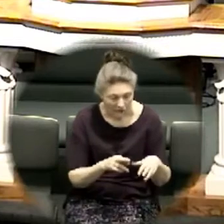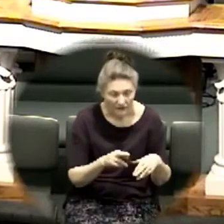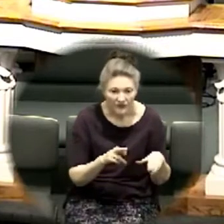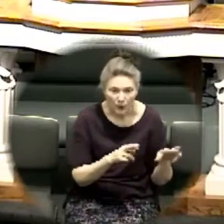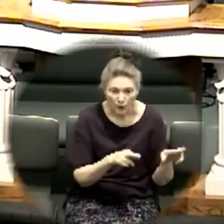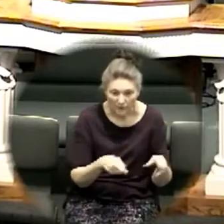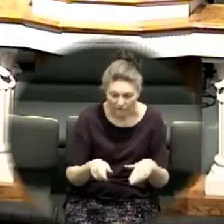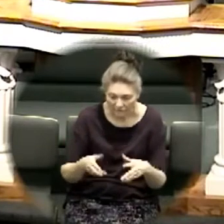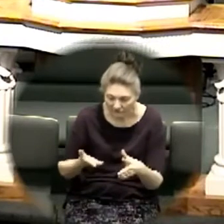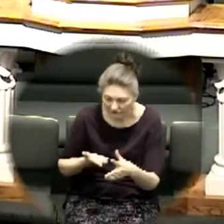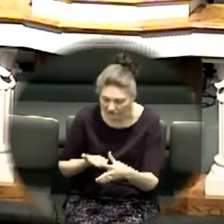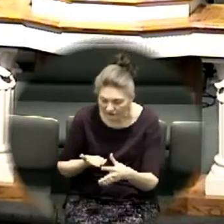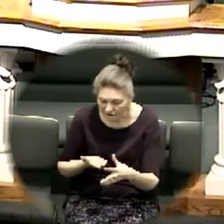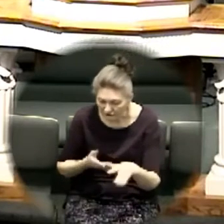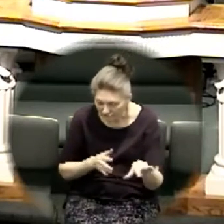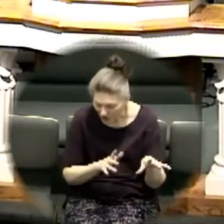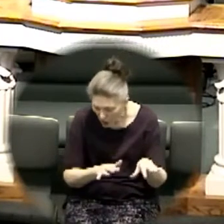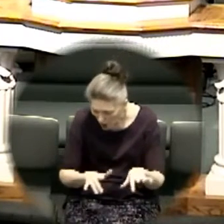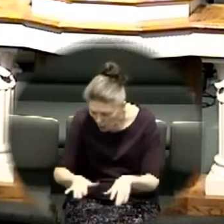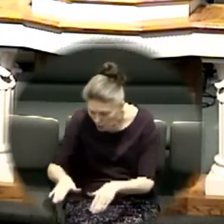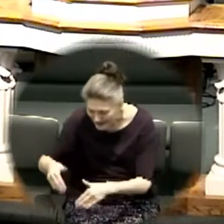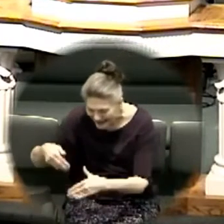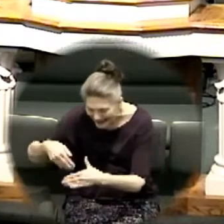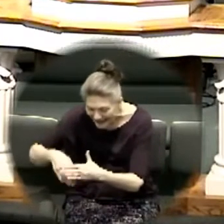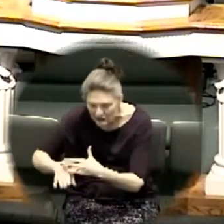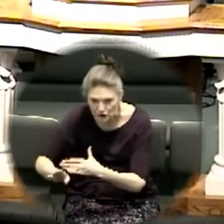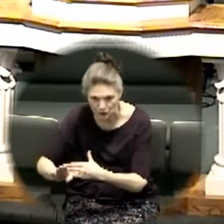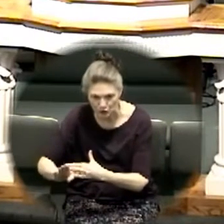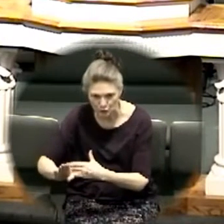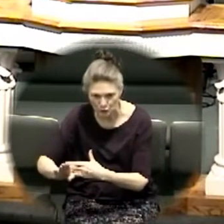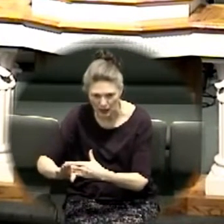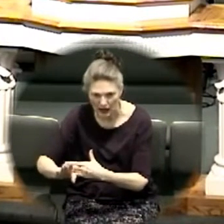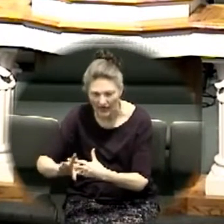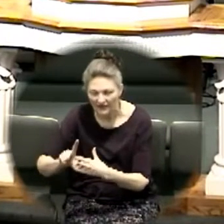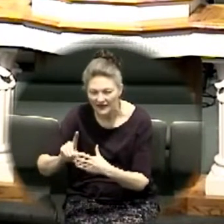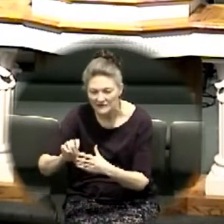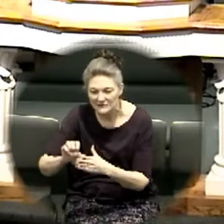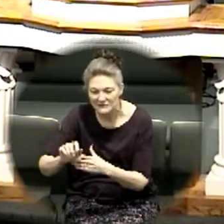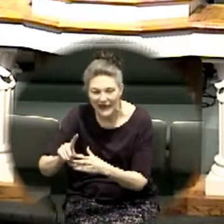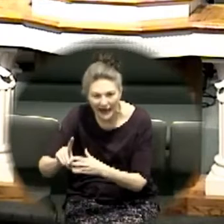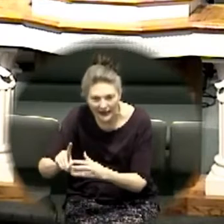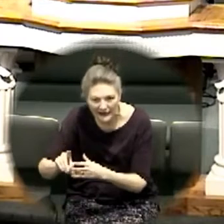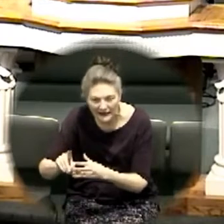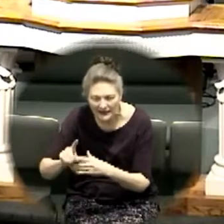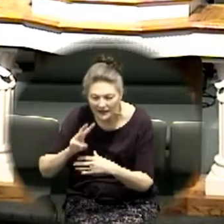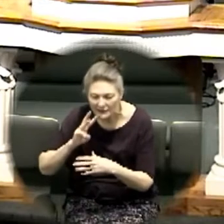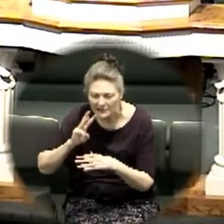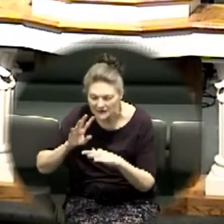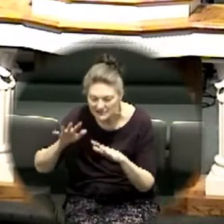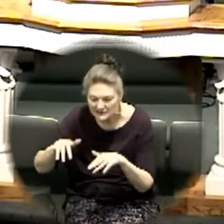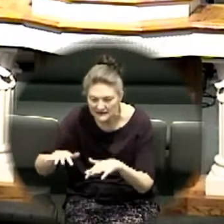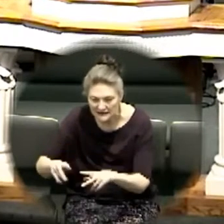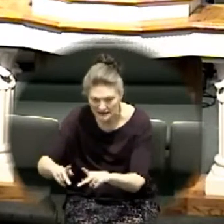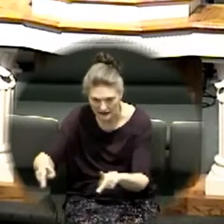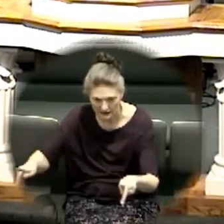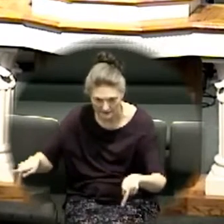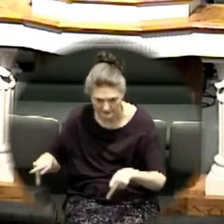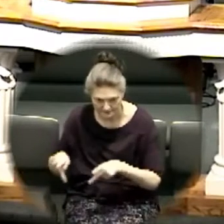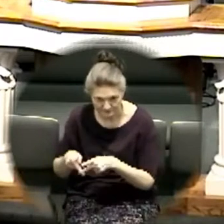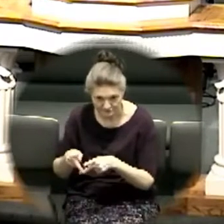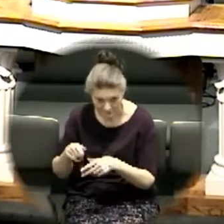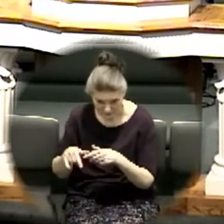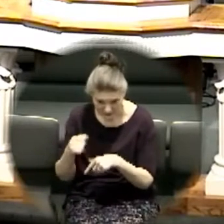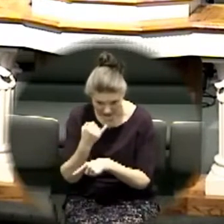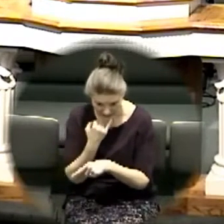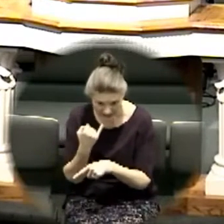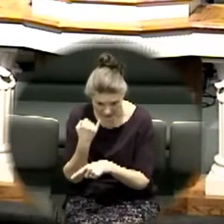therefore judgment flows down into death this is the judgment of God the judgment of